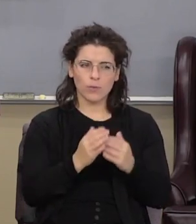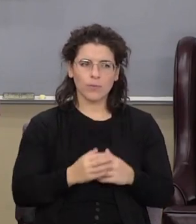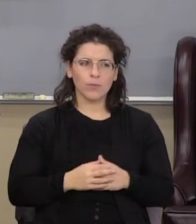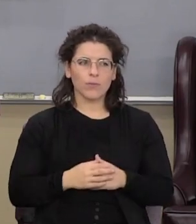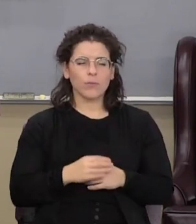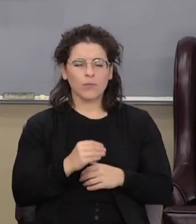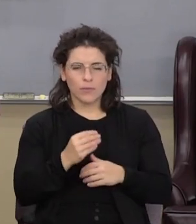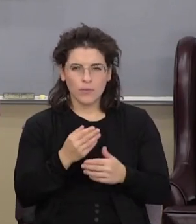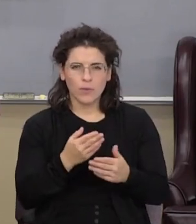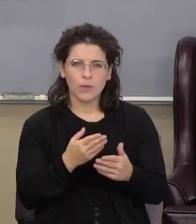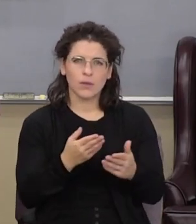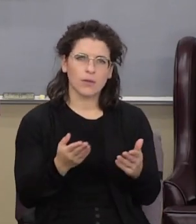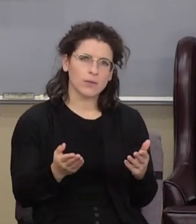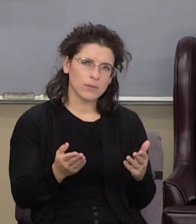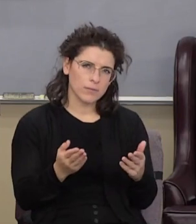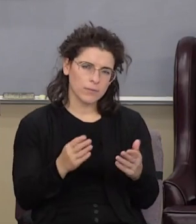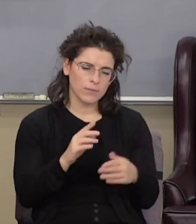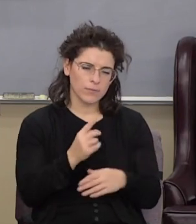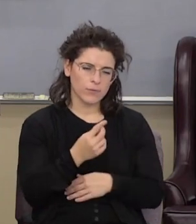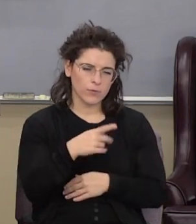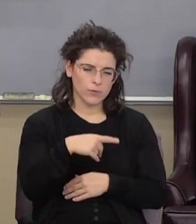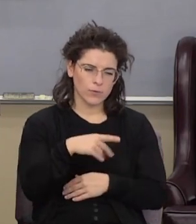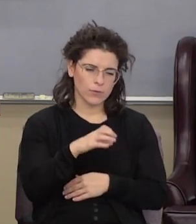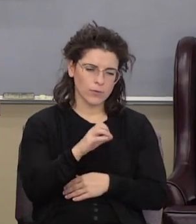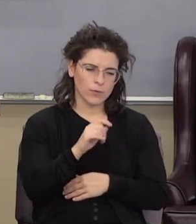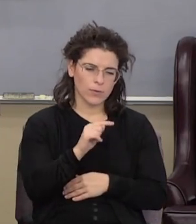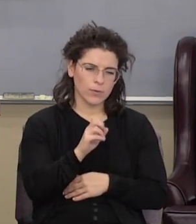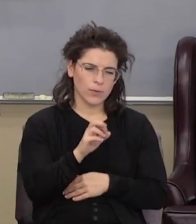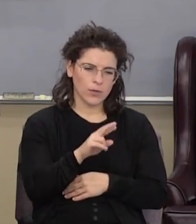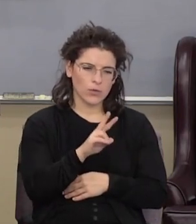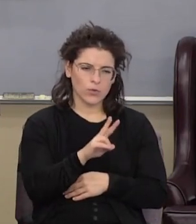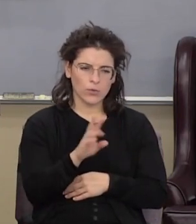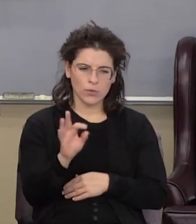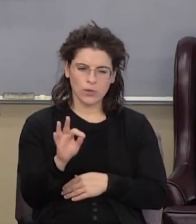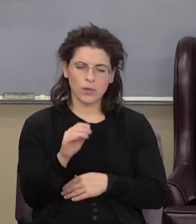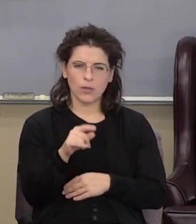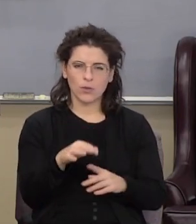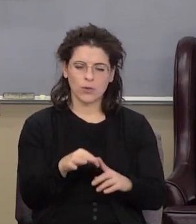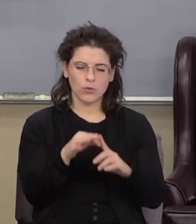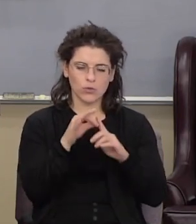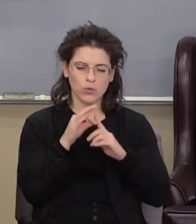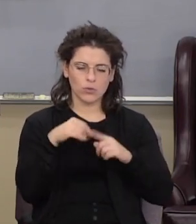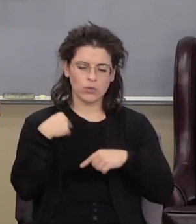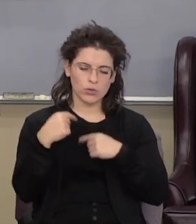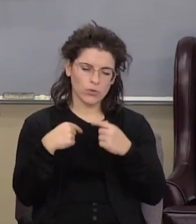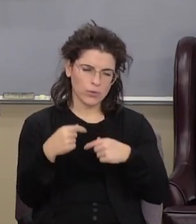and ye are a first Peter 2 9 ye are a chosen generation